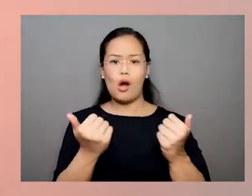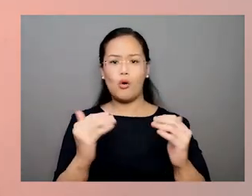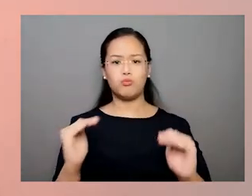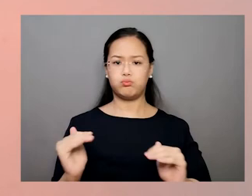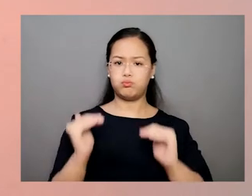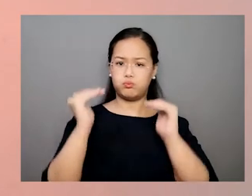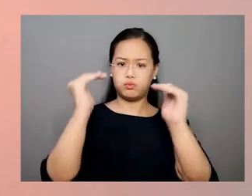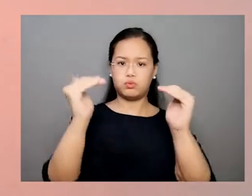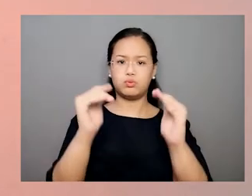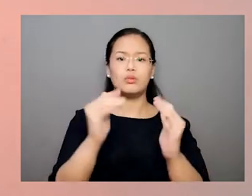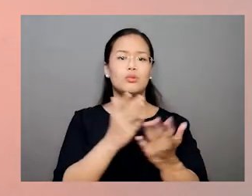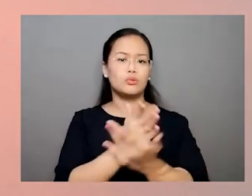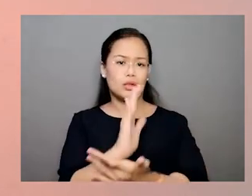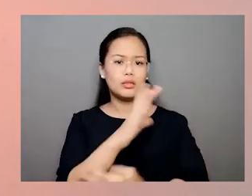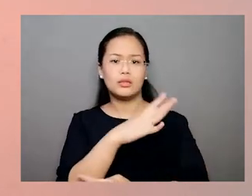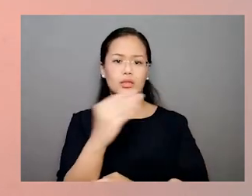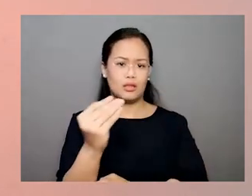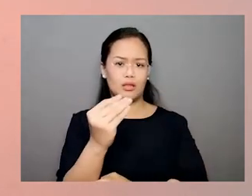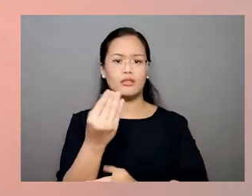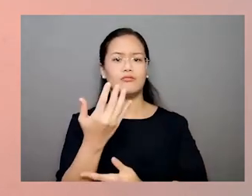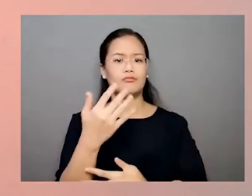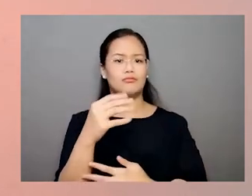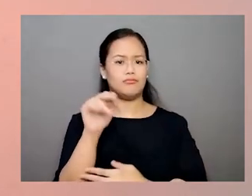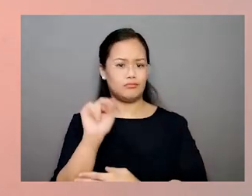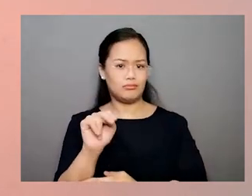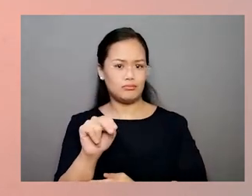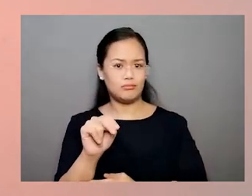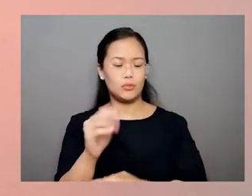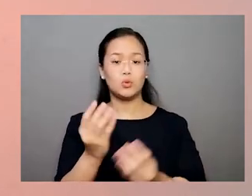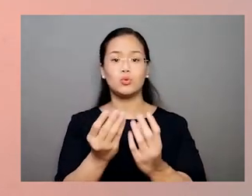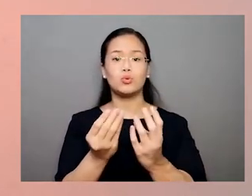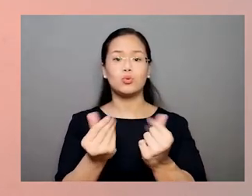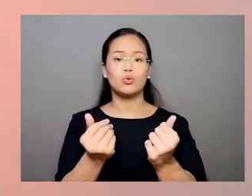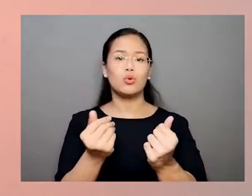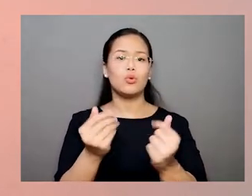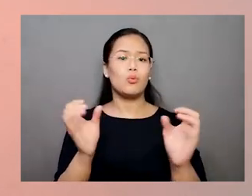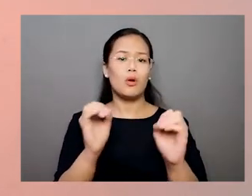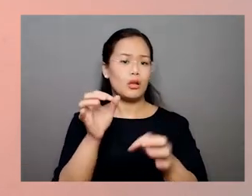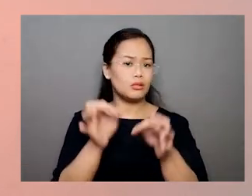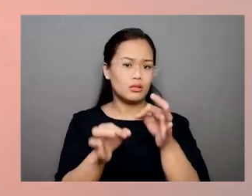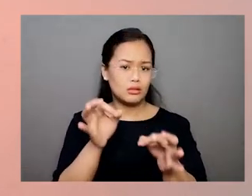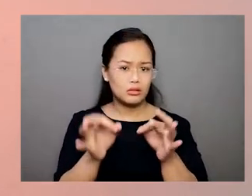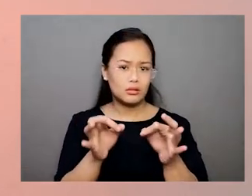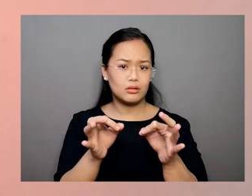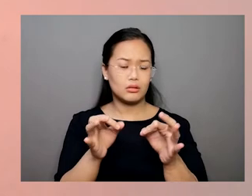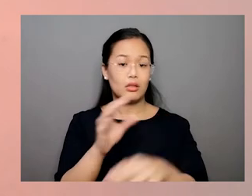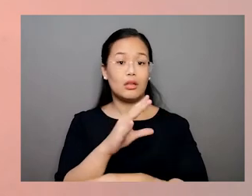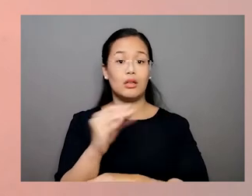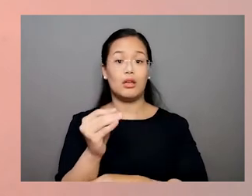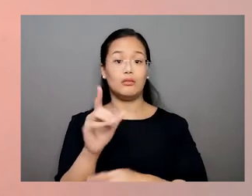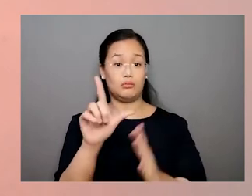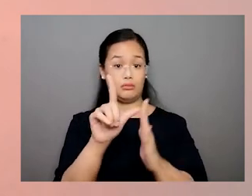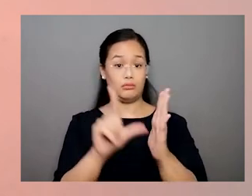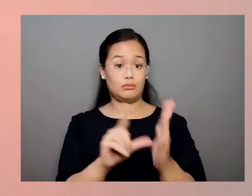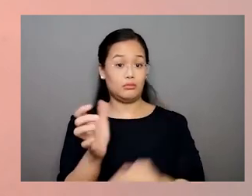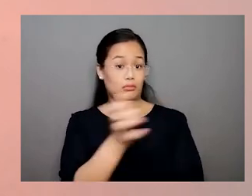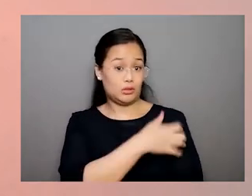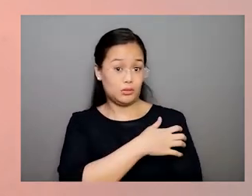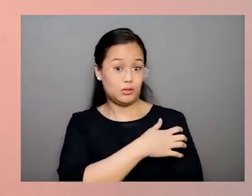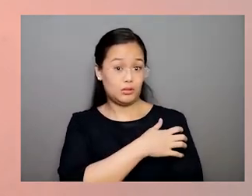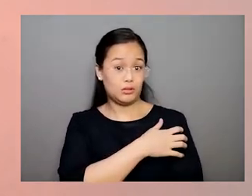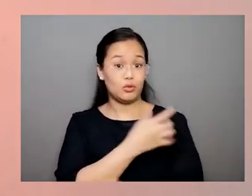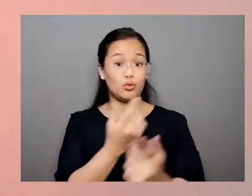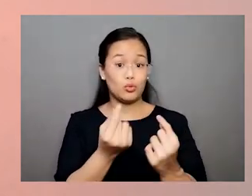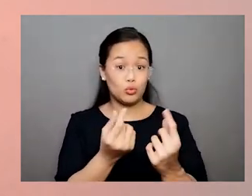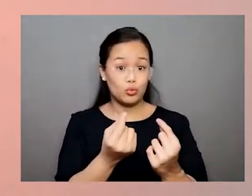legal processes to advance their rights and interests and to resolve their justice issues. In that sense,